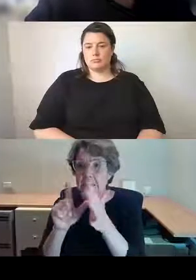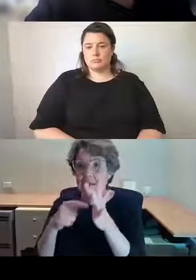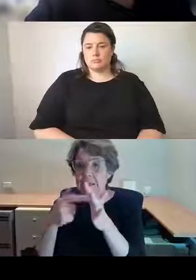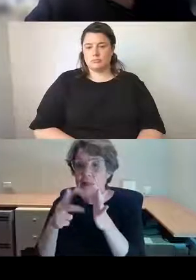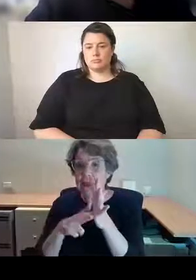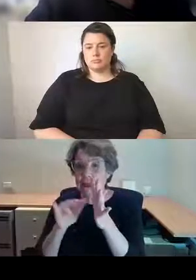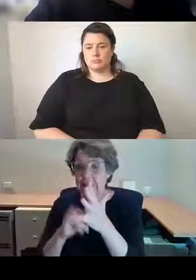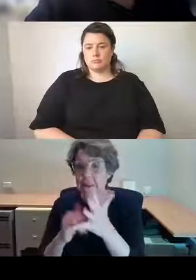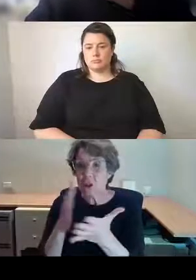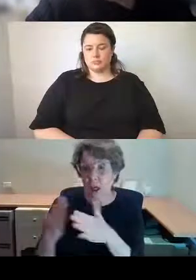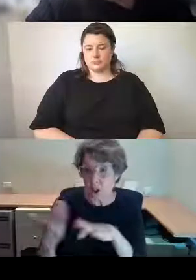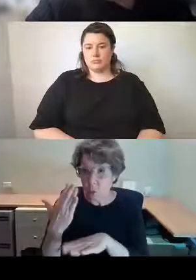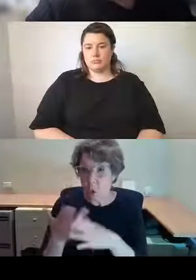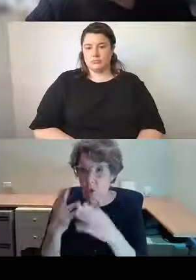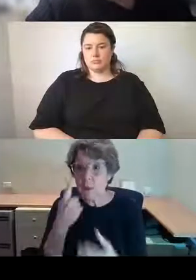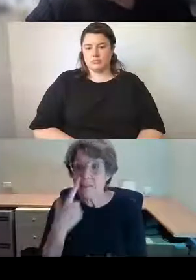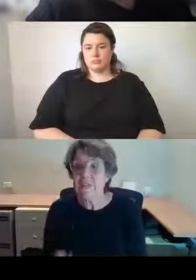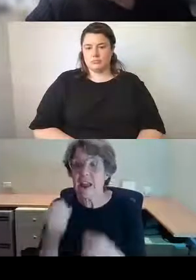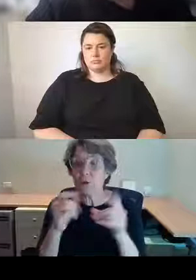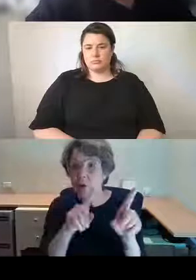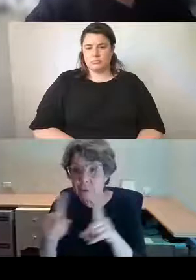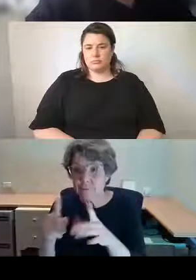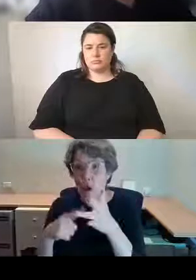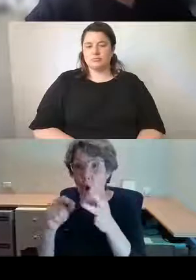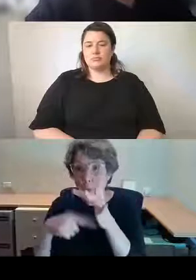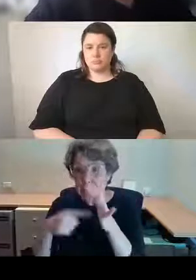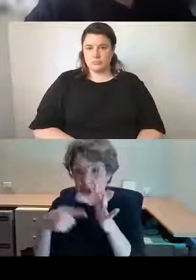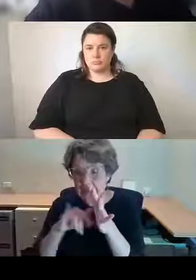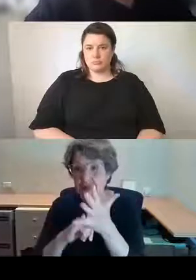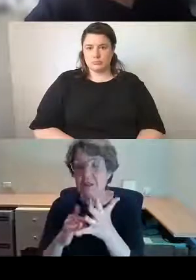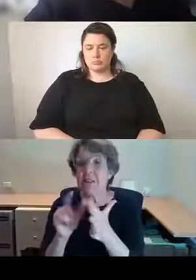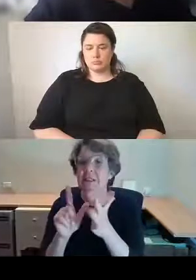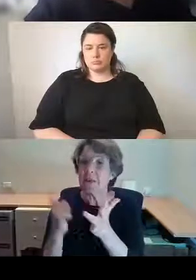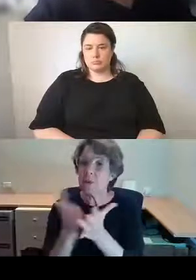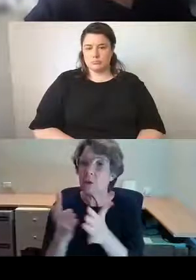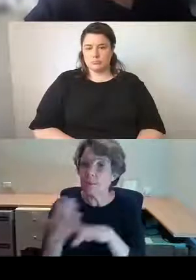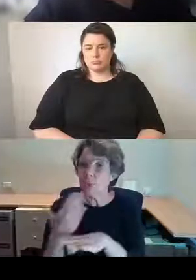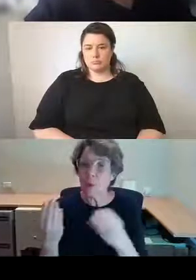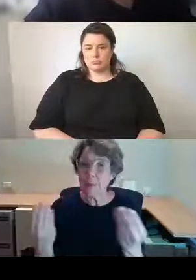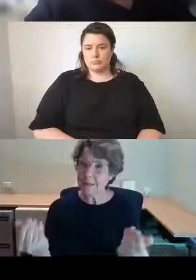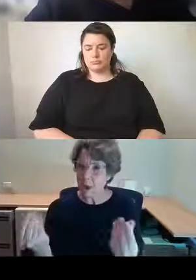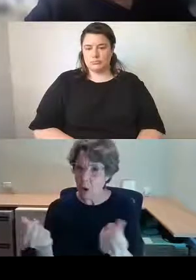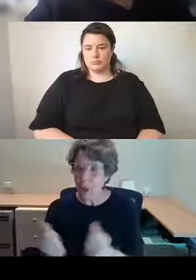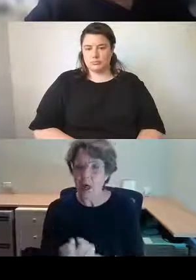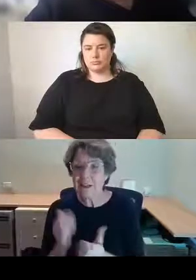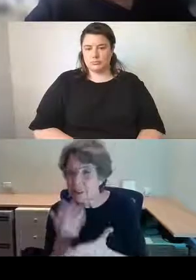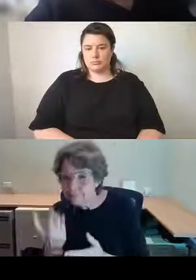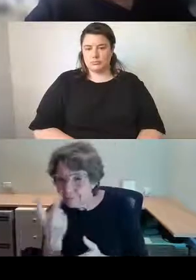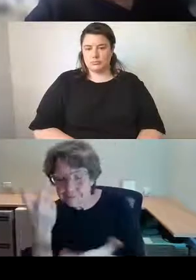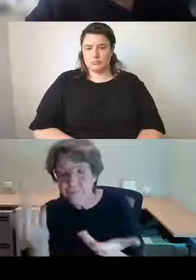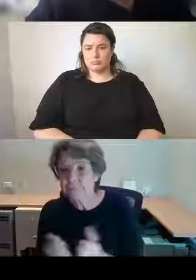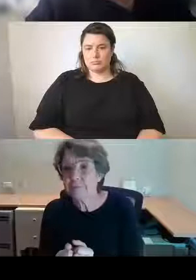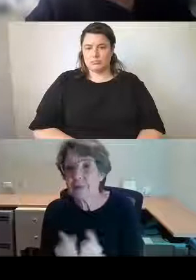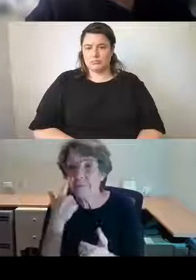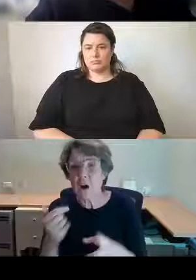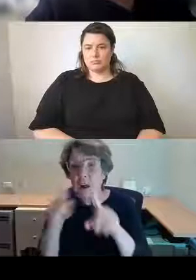objects, does a lot of work with fabrics, and she scrounges around getting pieces